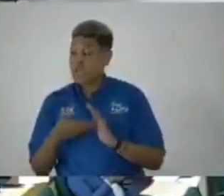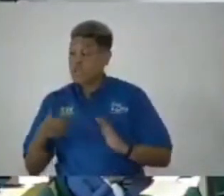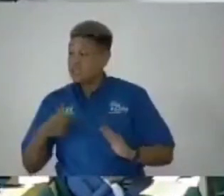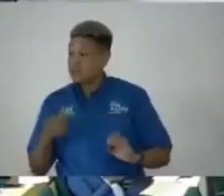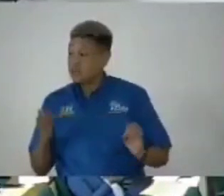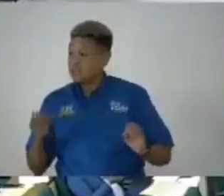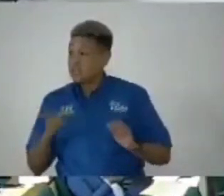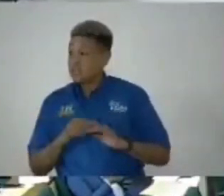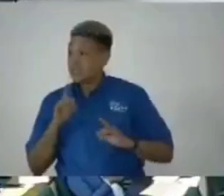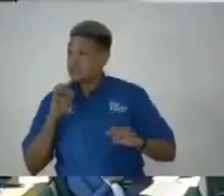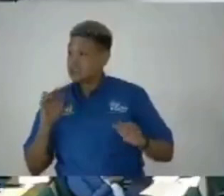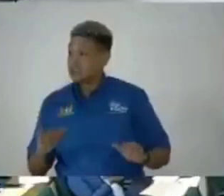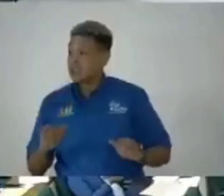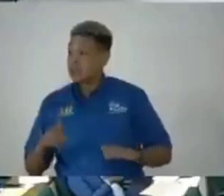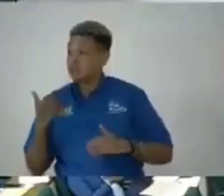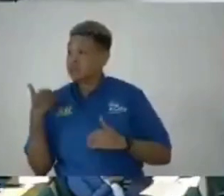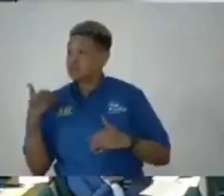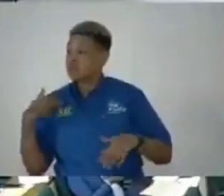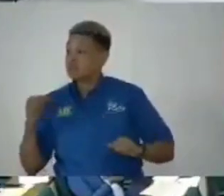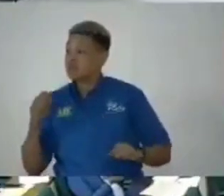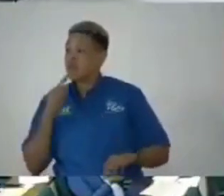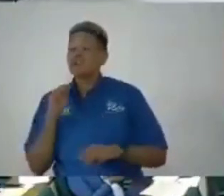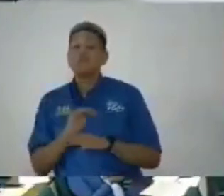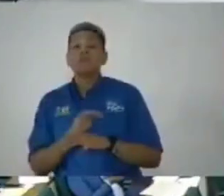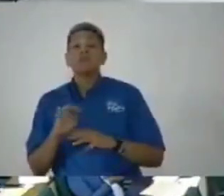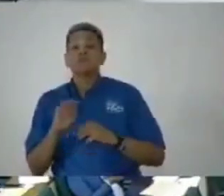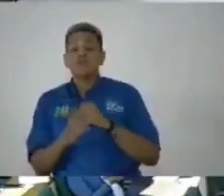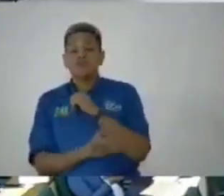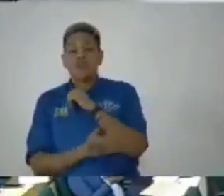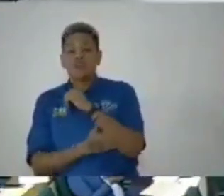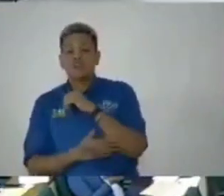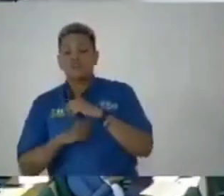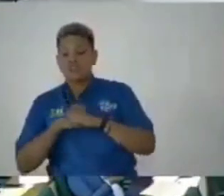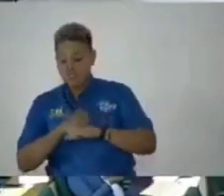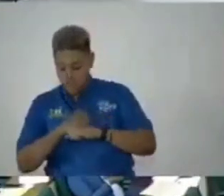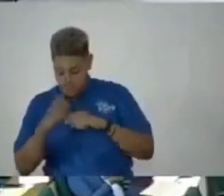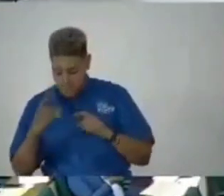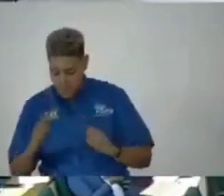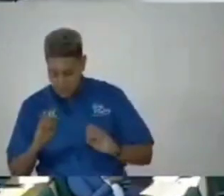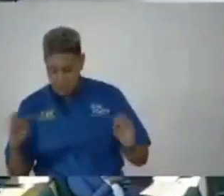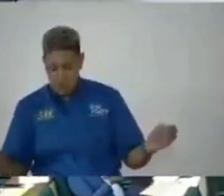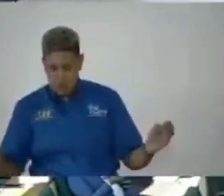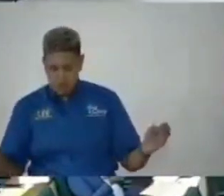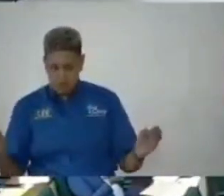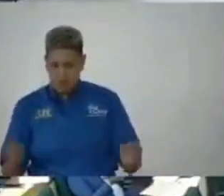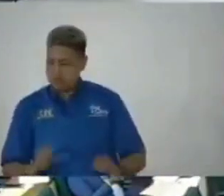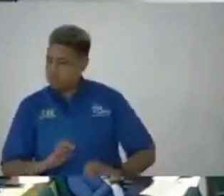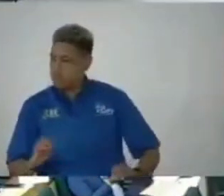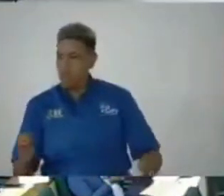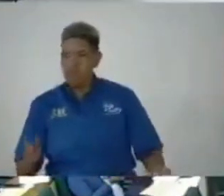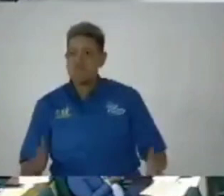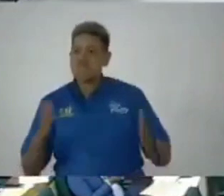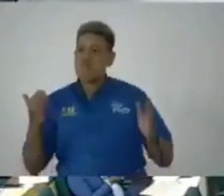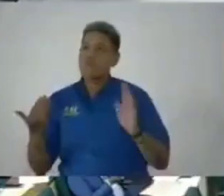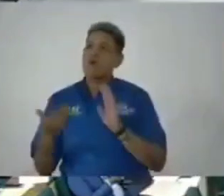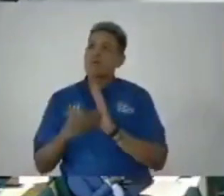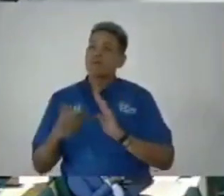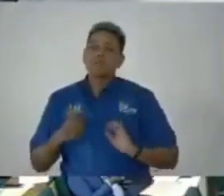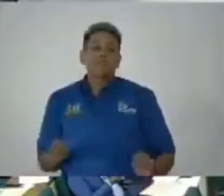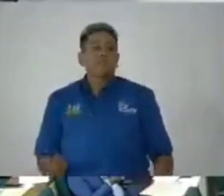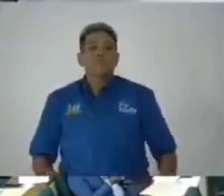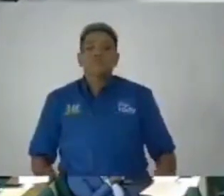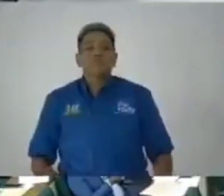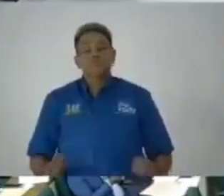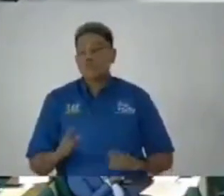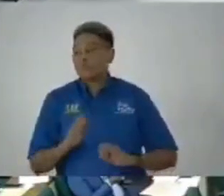in the discharge of my duty as a minister of national security none none no recommendation was made against